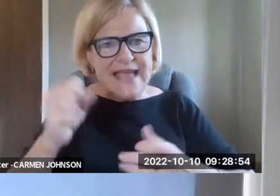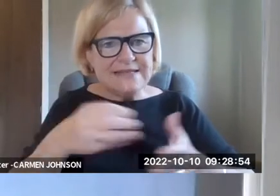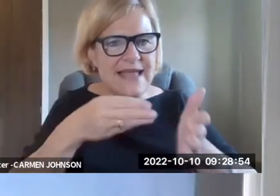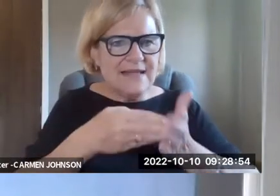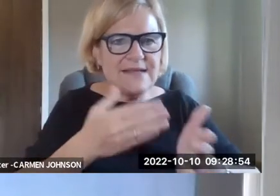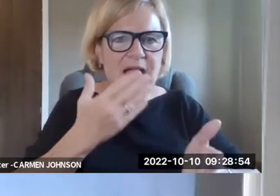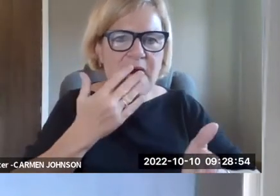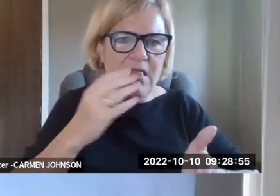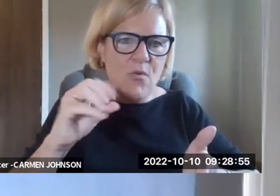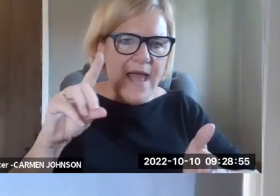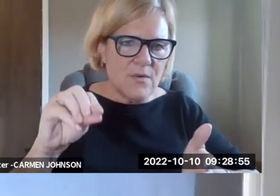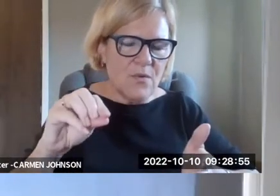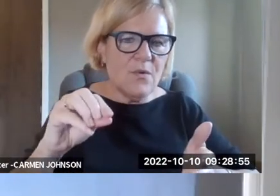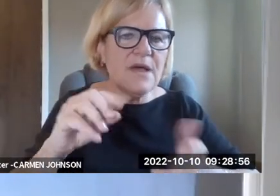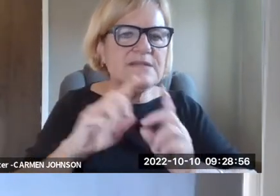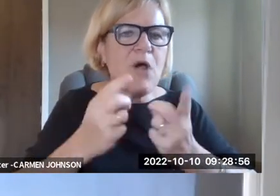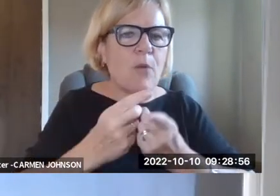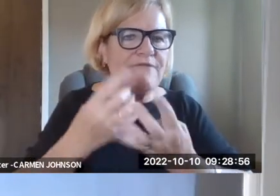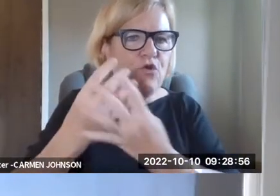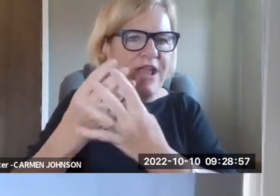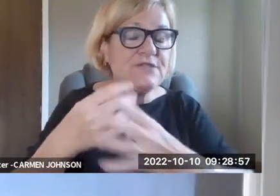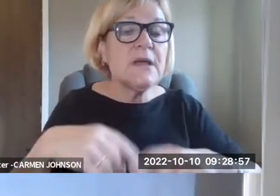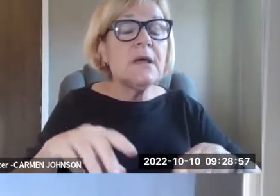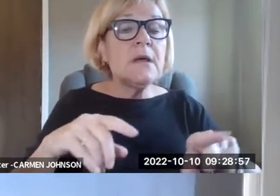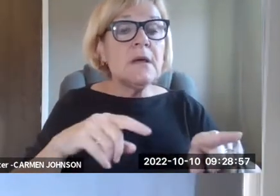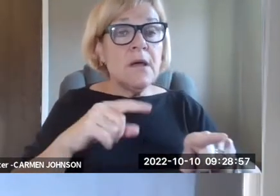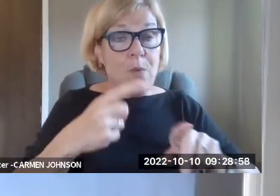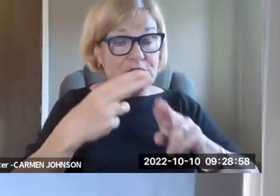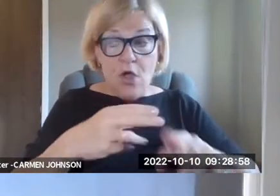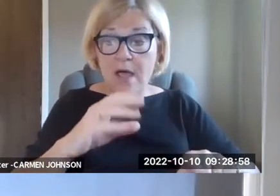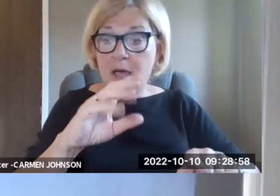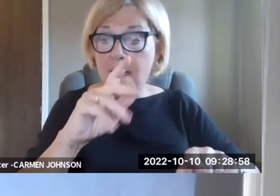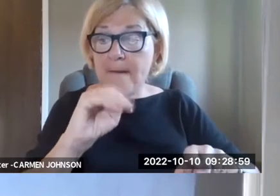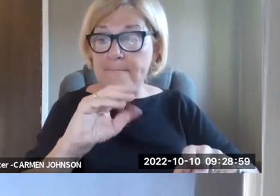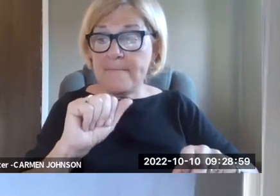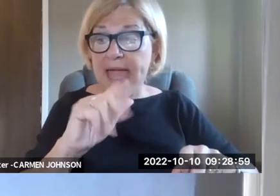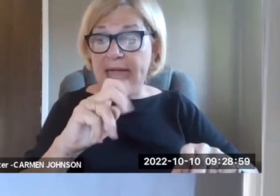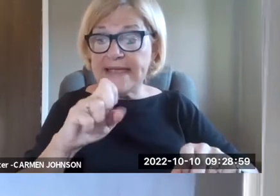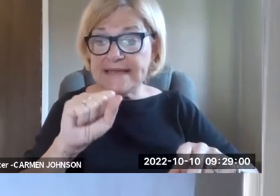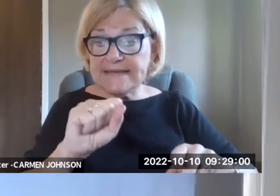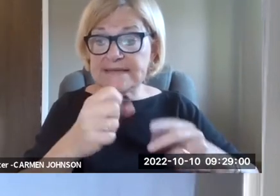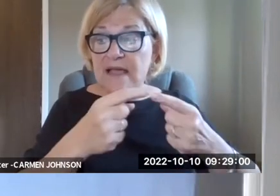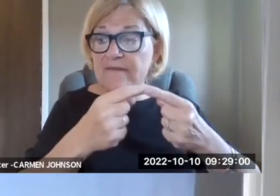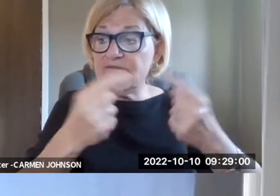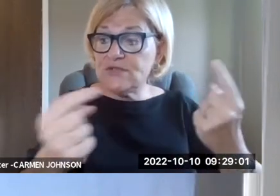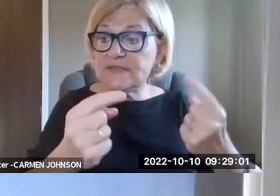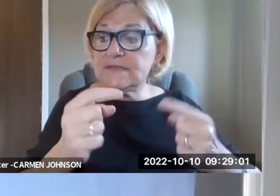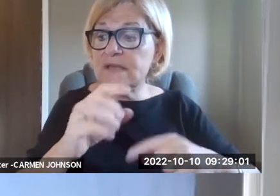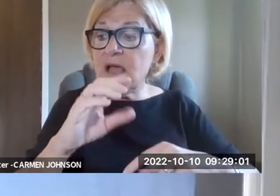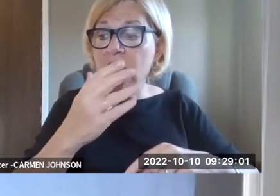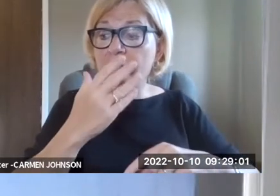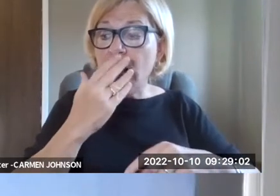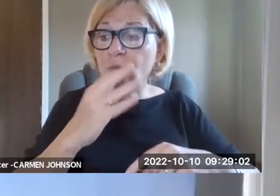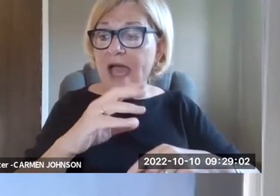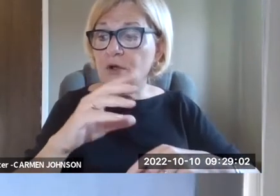settling, coincidentally sort of simultaneously two cases against the Colorado department of corrections. Um,